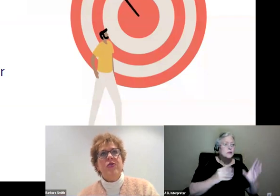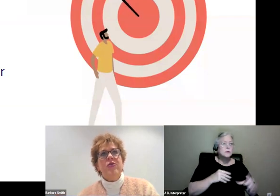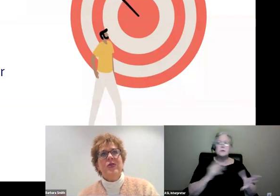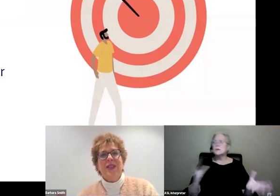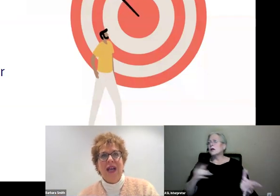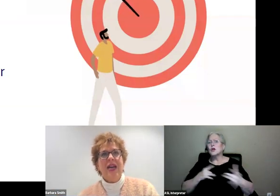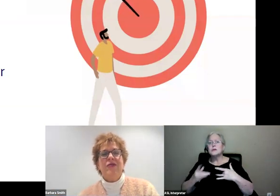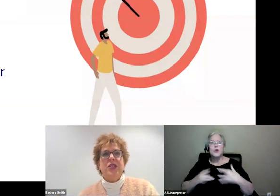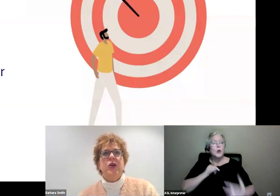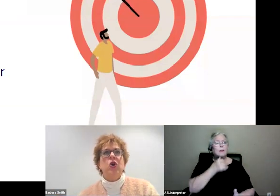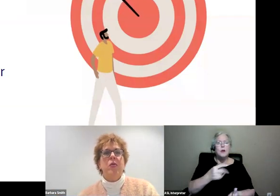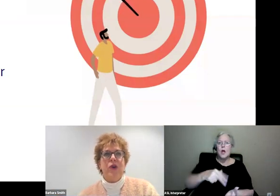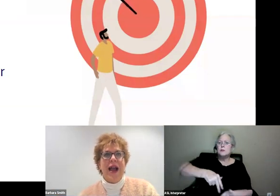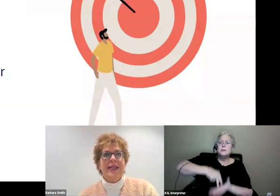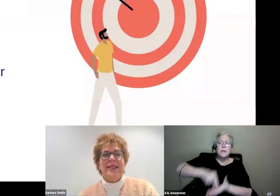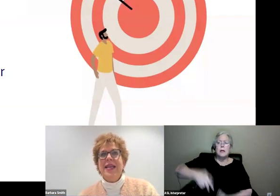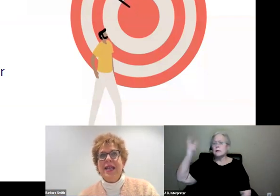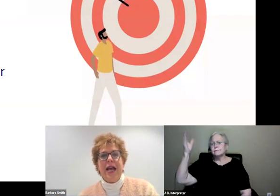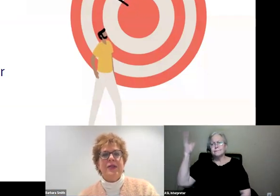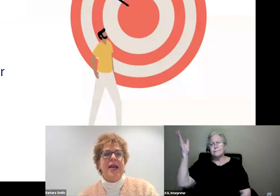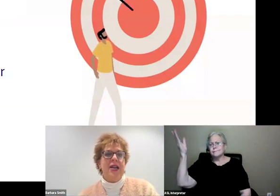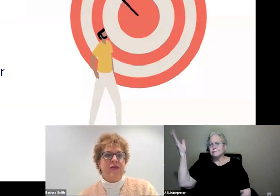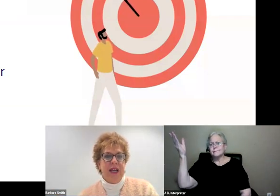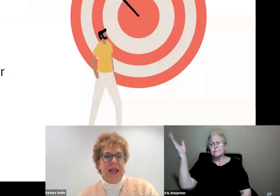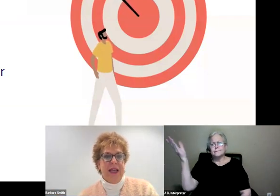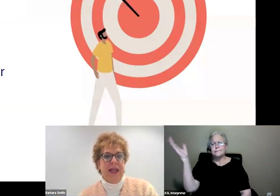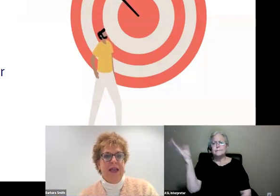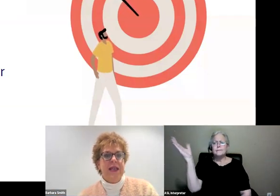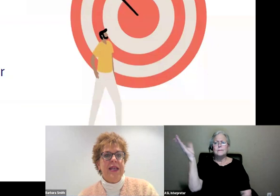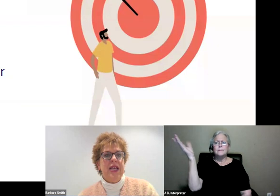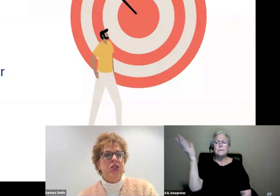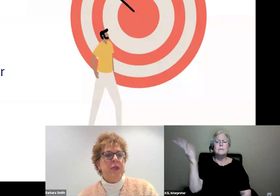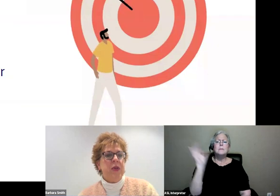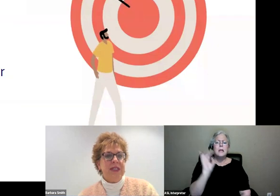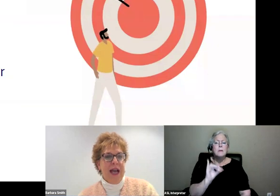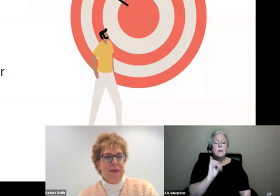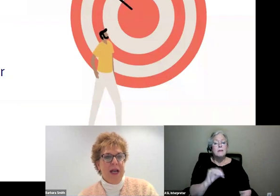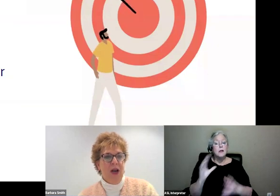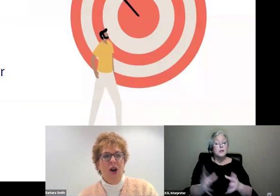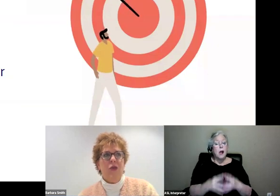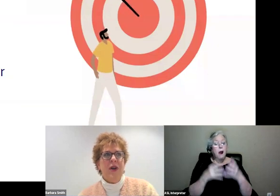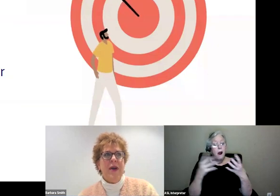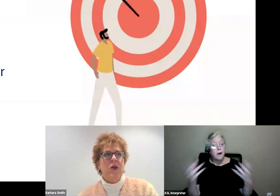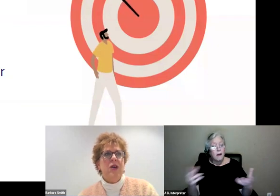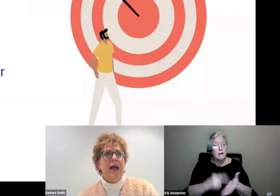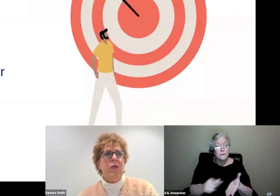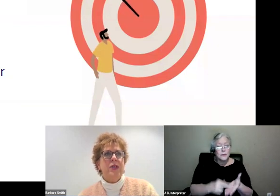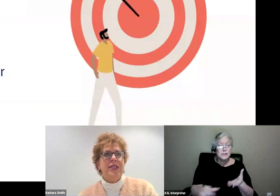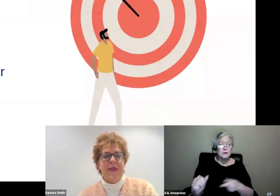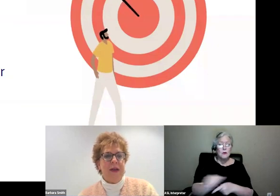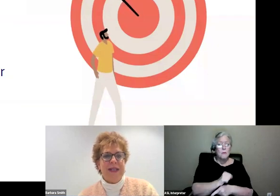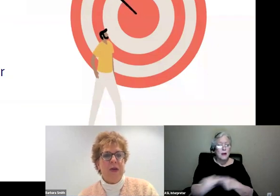there's a lot of research on practice in and outside of reading, the need to build stamina, all the way to Malcolm